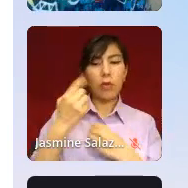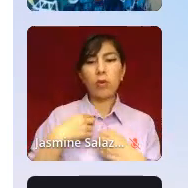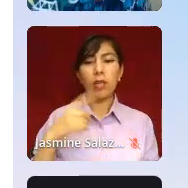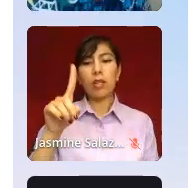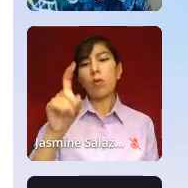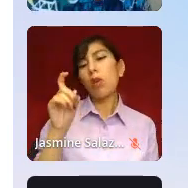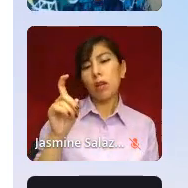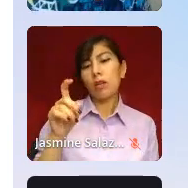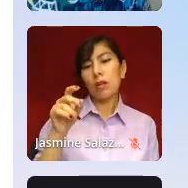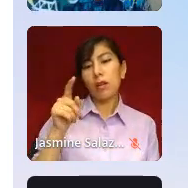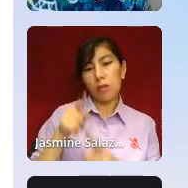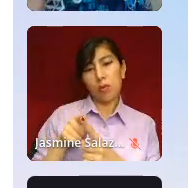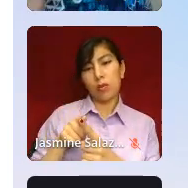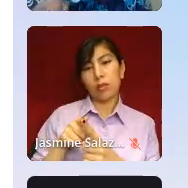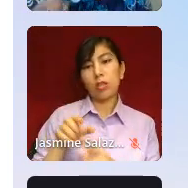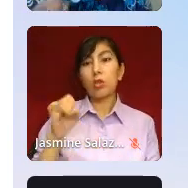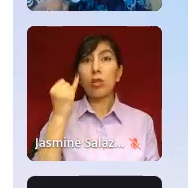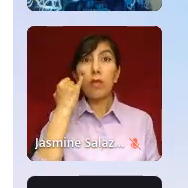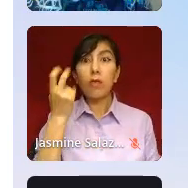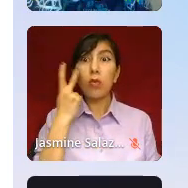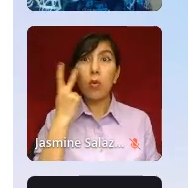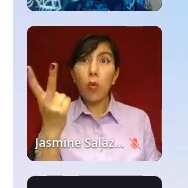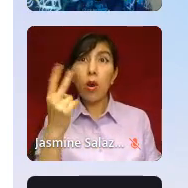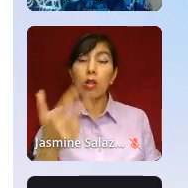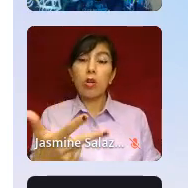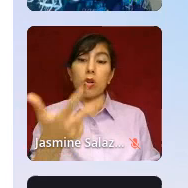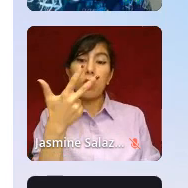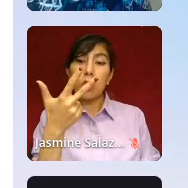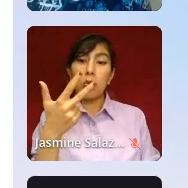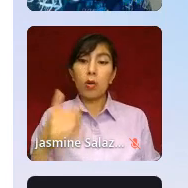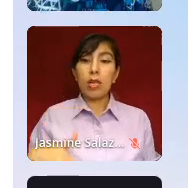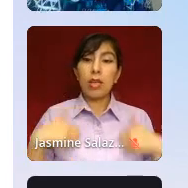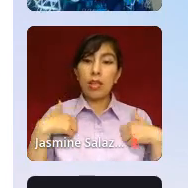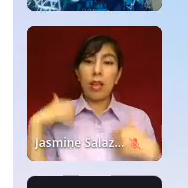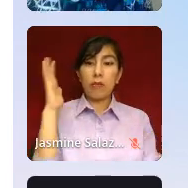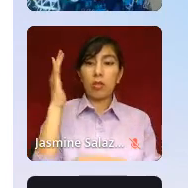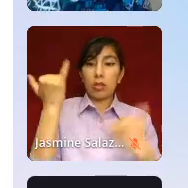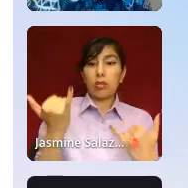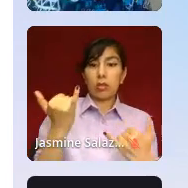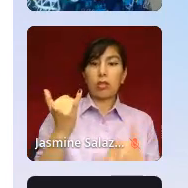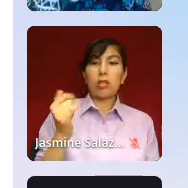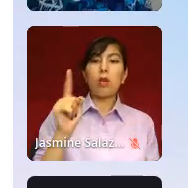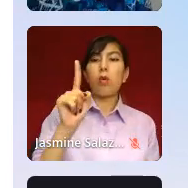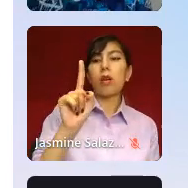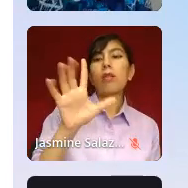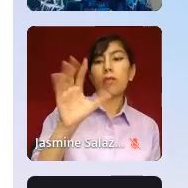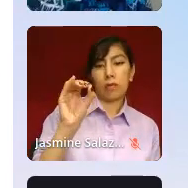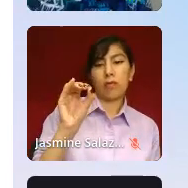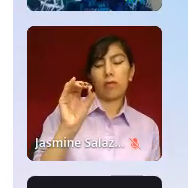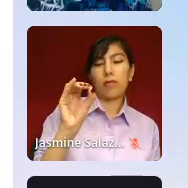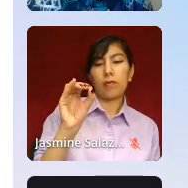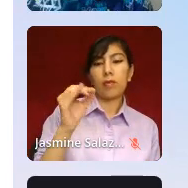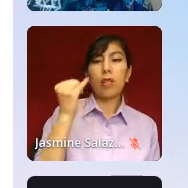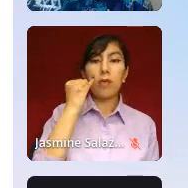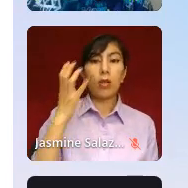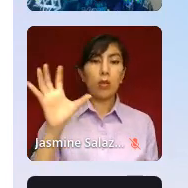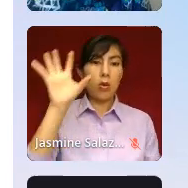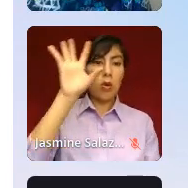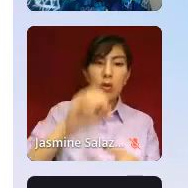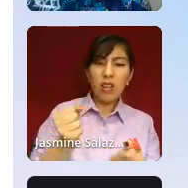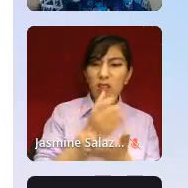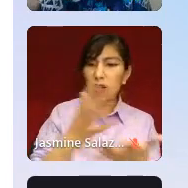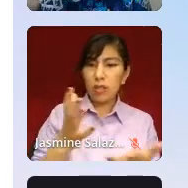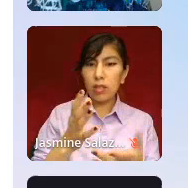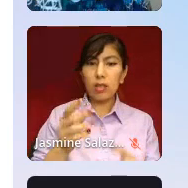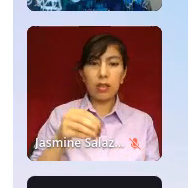points, all right? If you watch three lightning talks today, 150, if you were to do all the things in